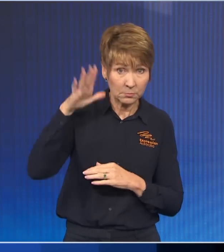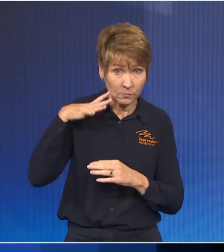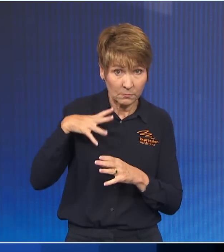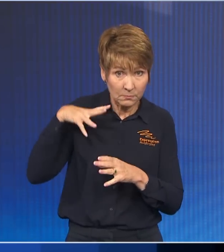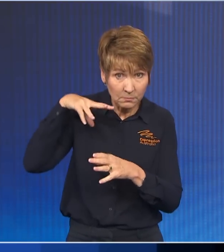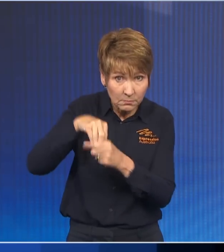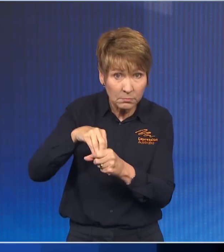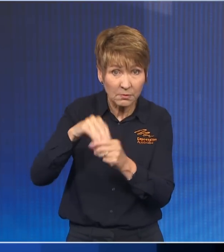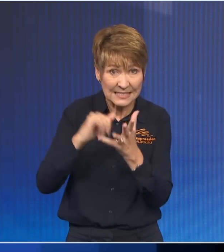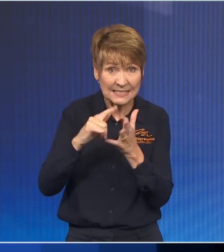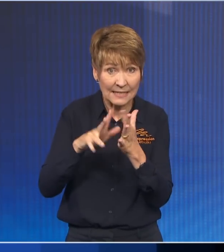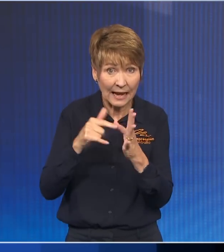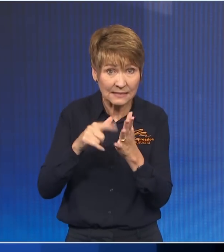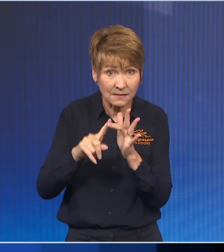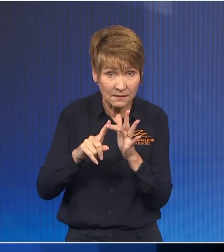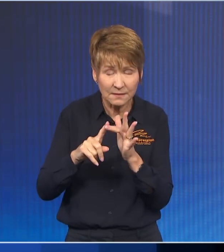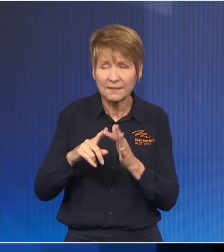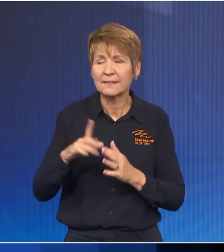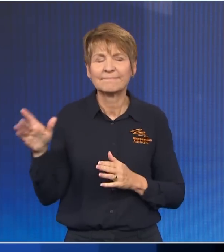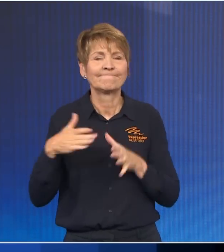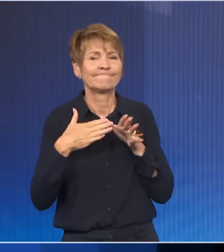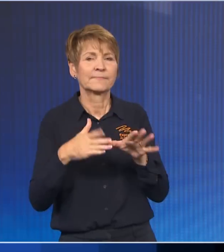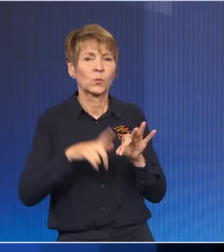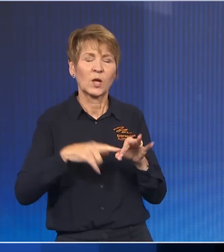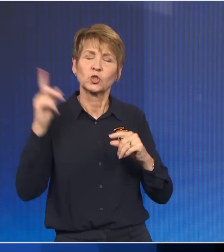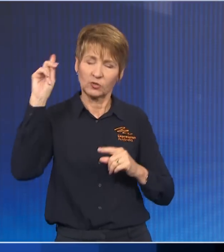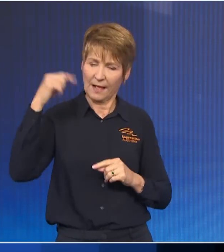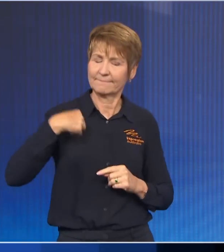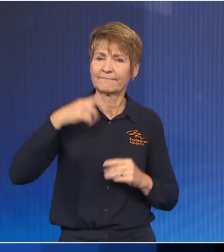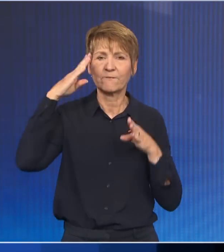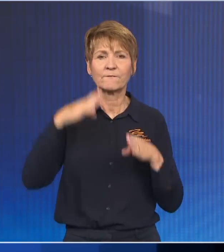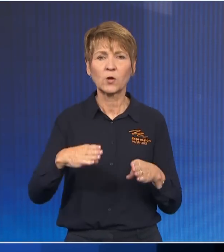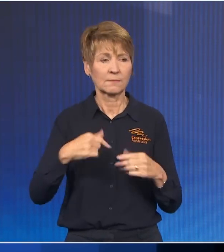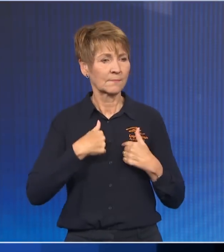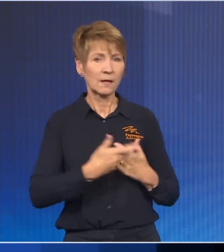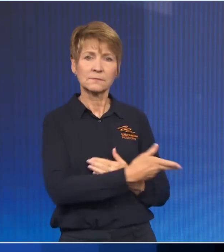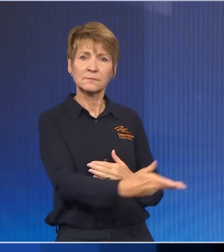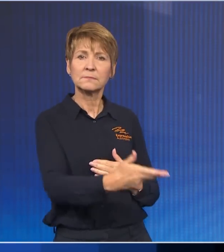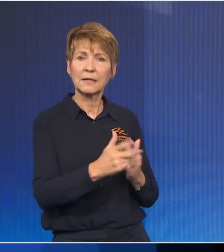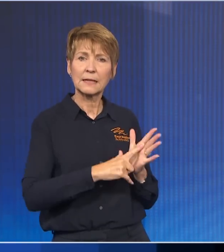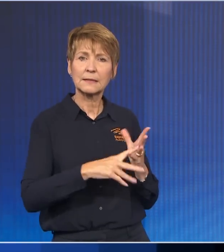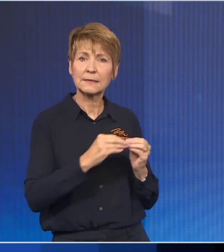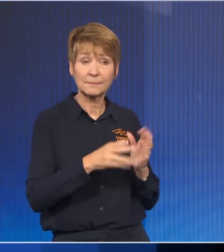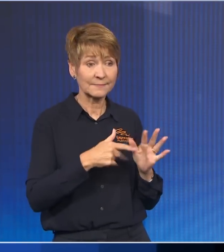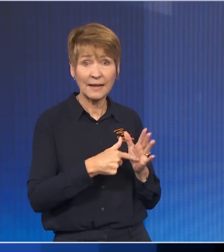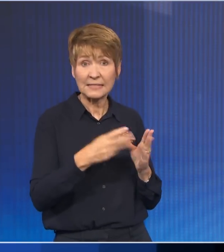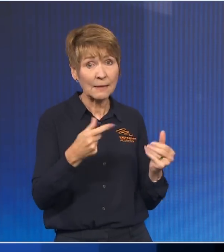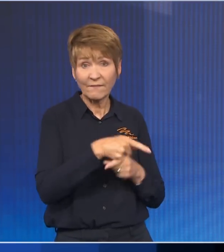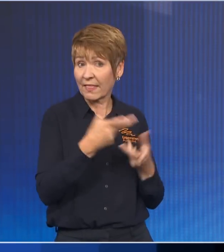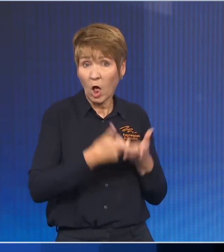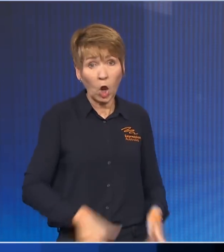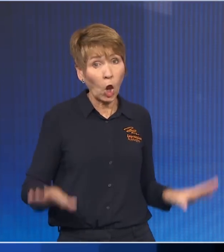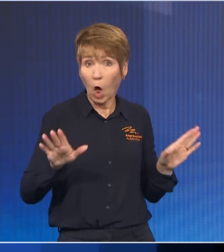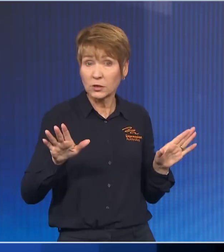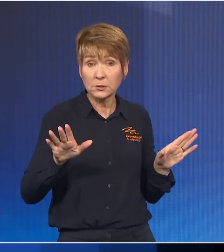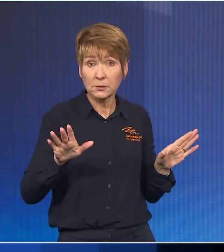Literally, today is a day for me to focus on my colleagues who no longer have seats in the Parliament, for me to focus on